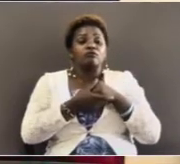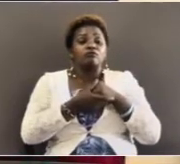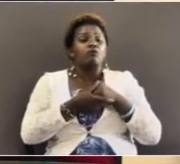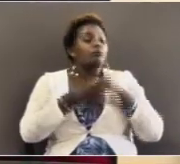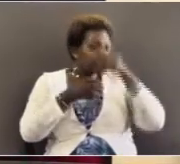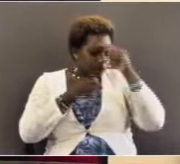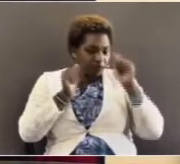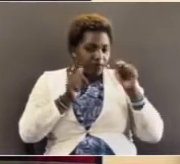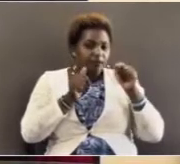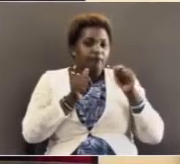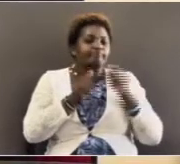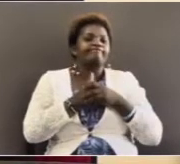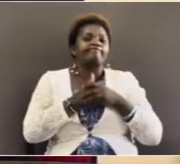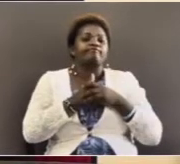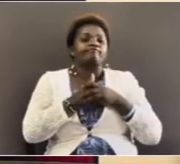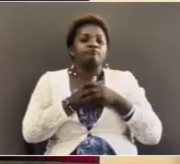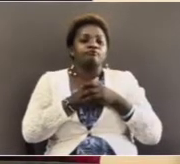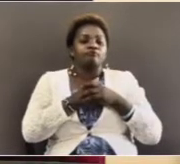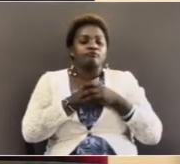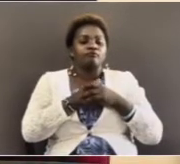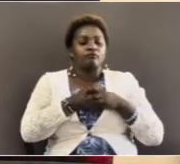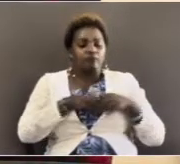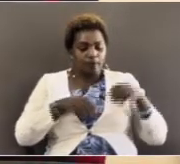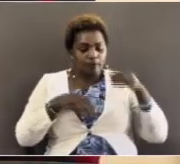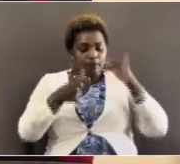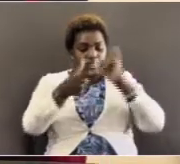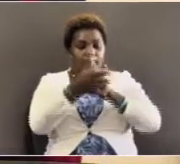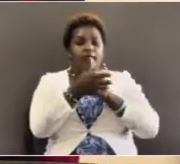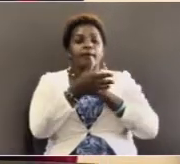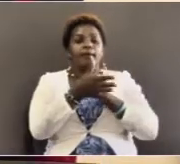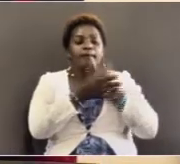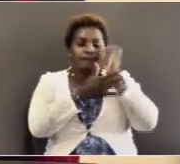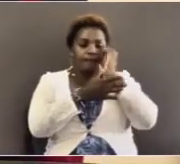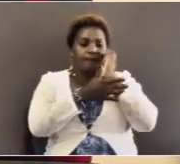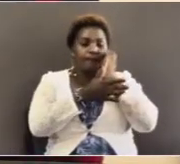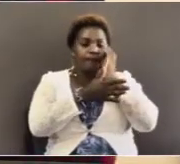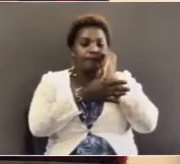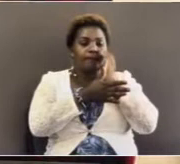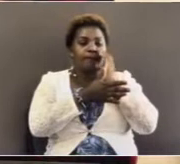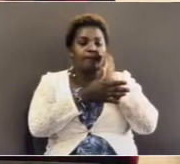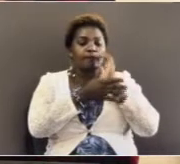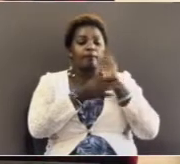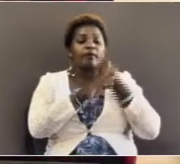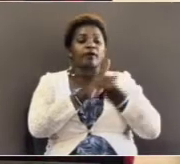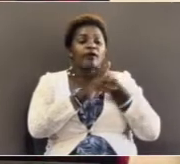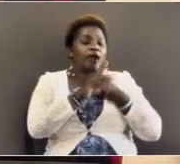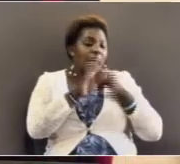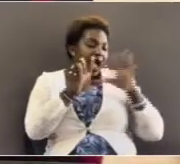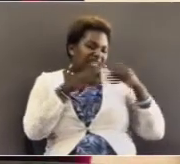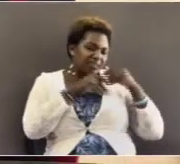because of this. I take I take it that they were in darkness